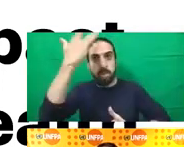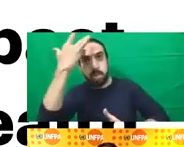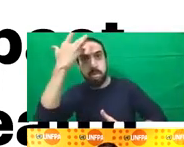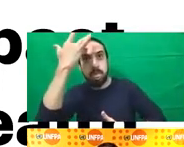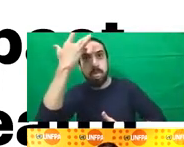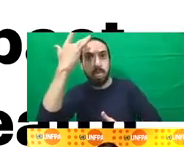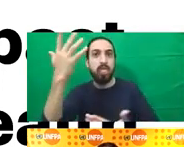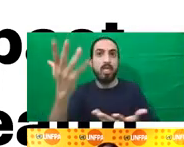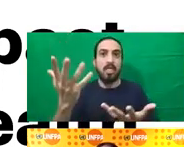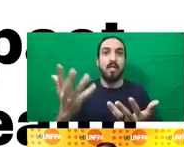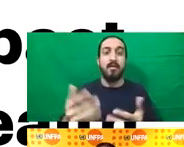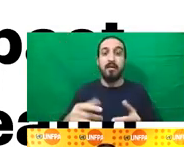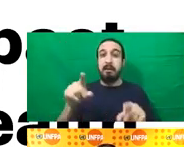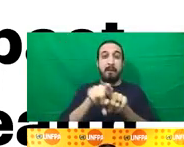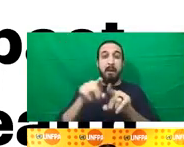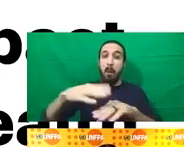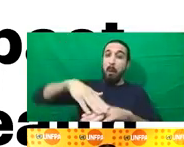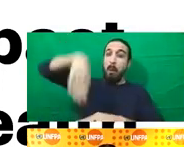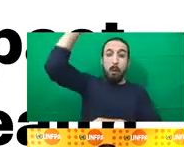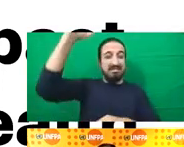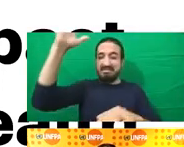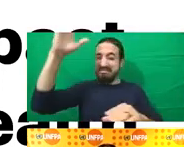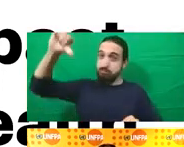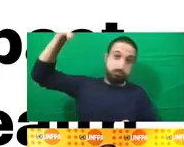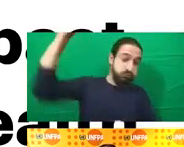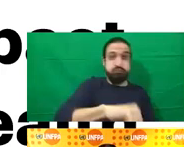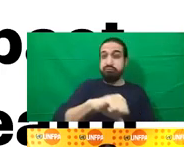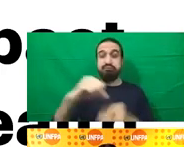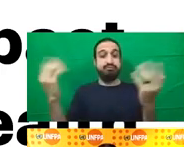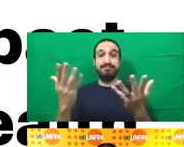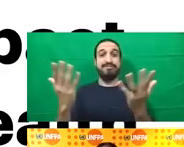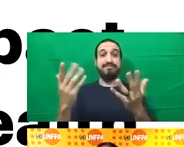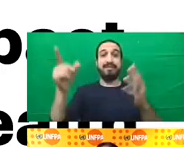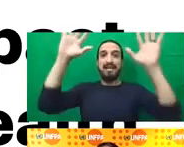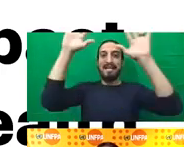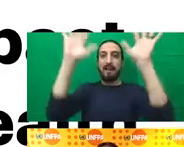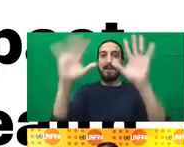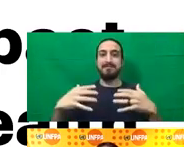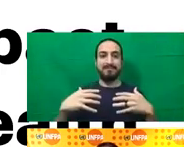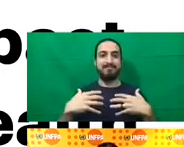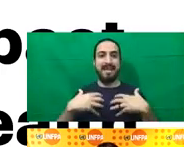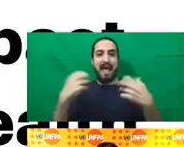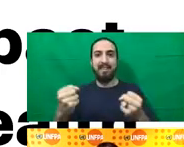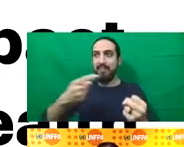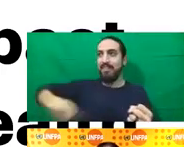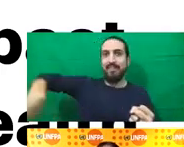in maternal nutrition. So the direct impact are quite clear. In terms of indirect impact, know that